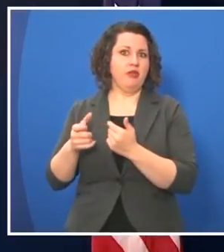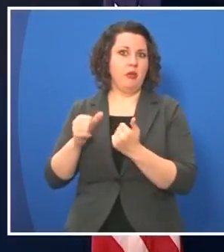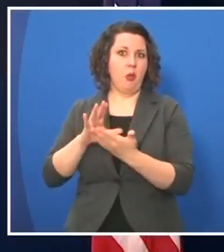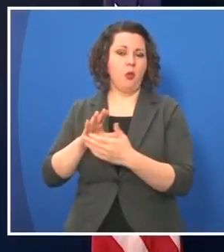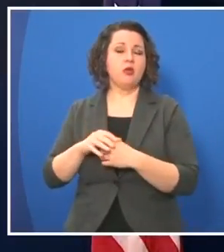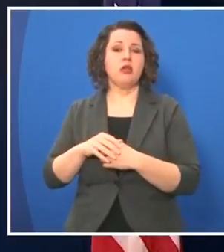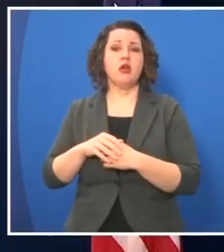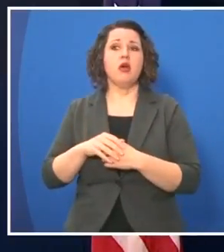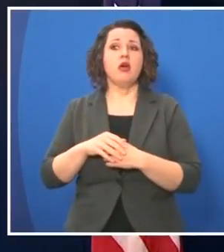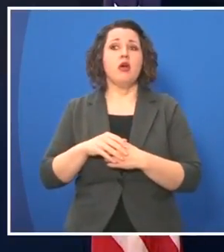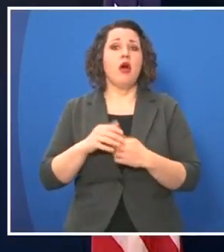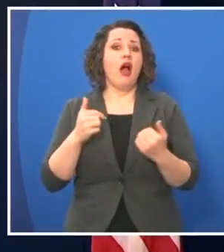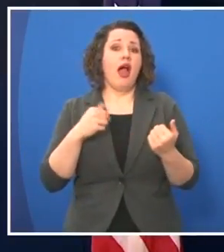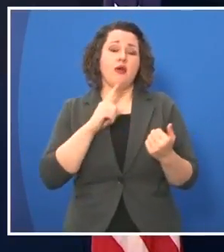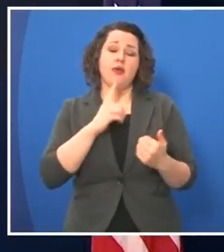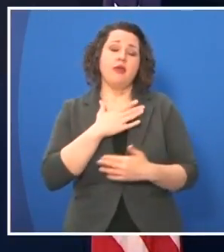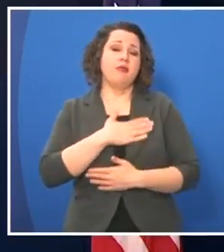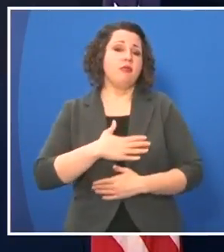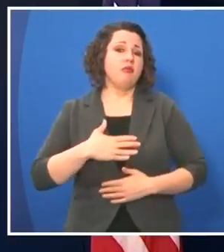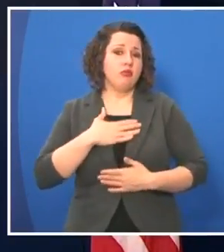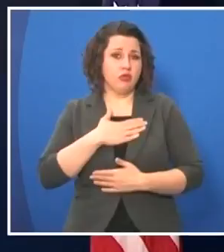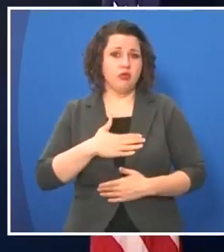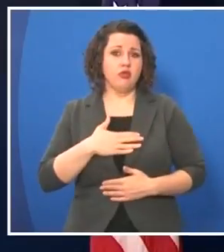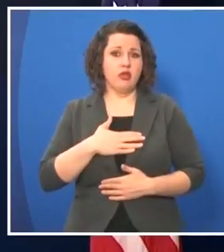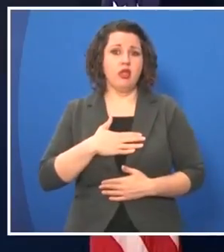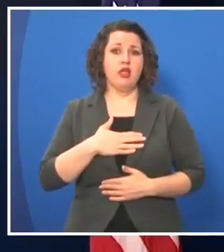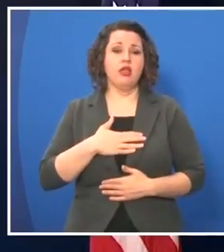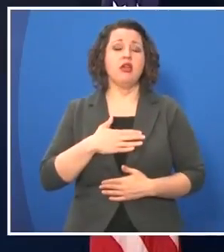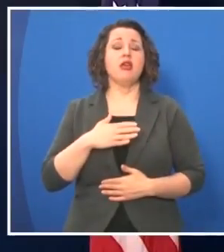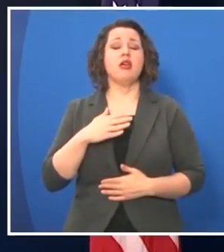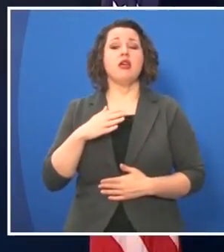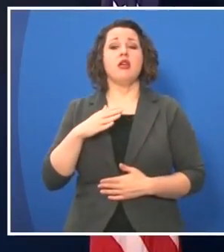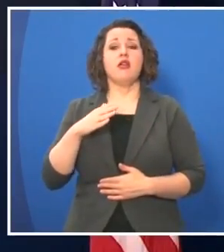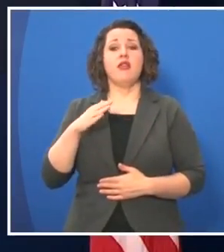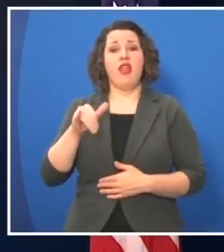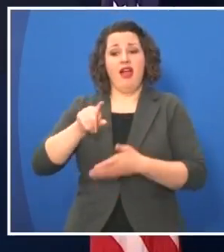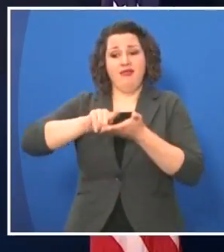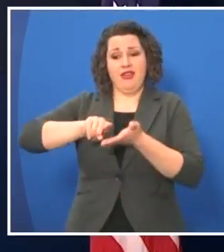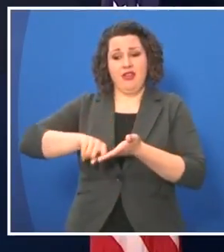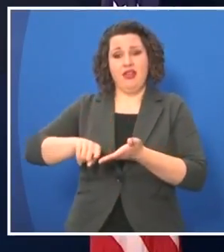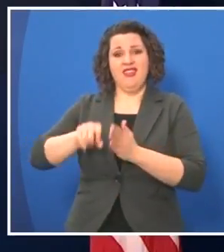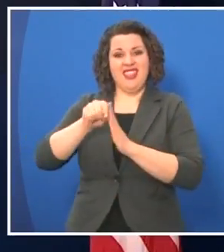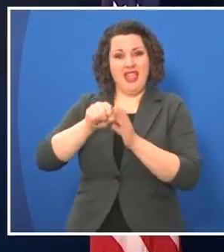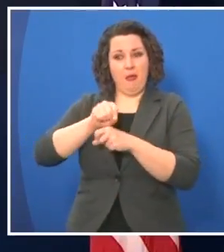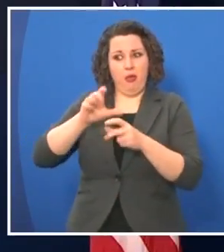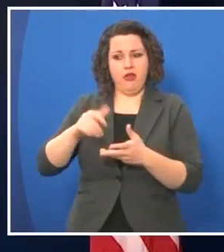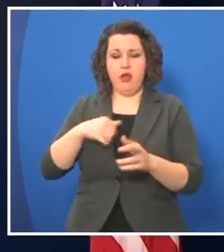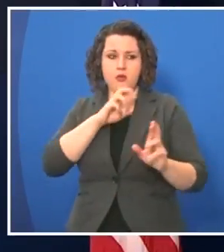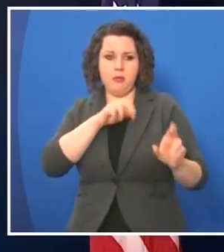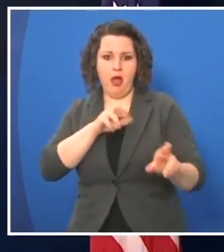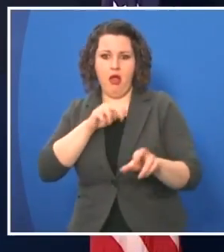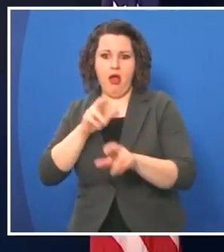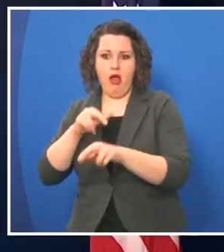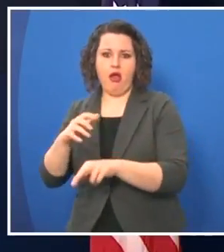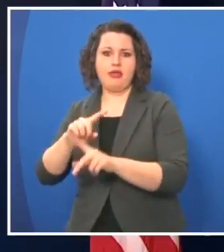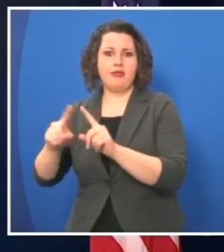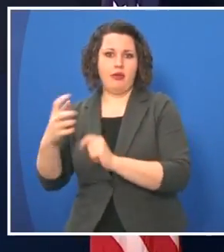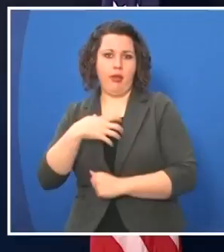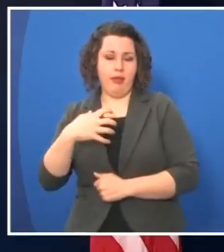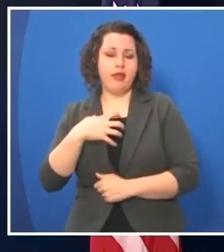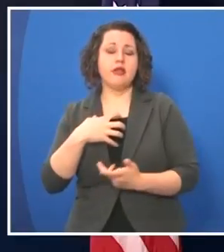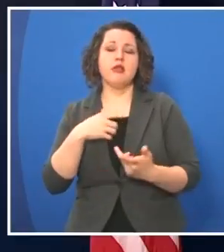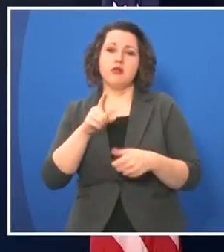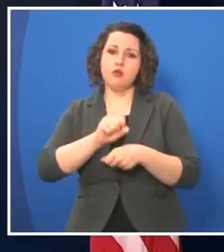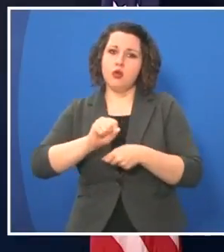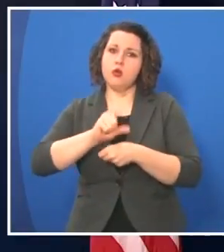finish by saying how much I appreciate the hardworking investigation of the state employees that are responding to these complaints and